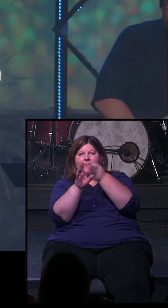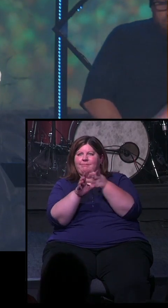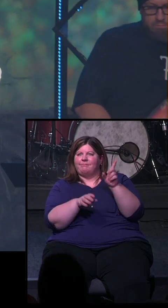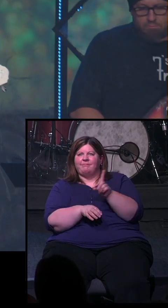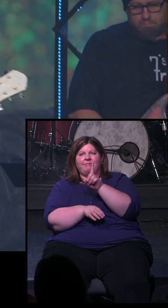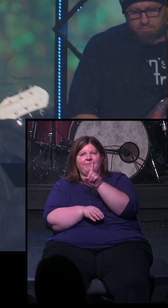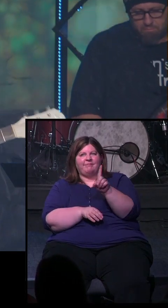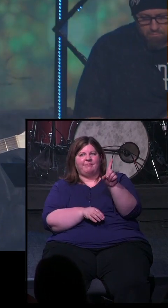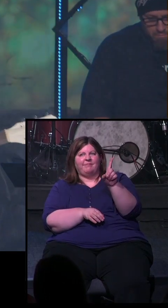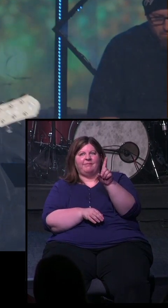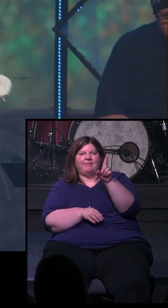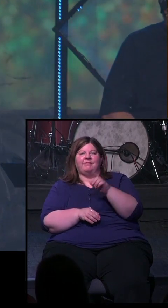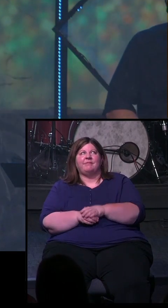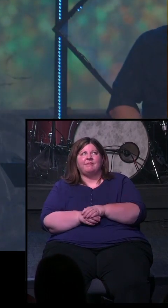it.